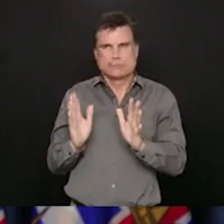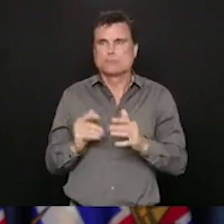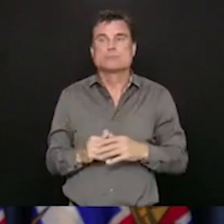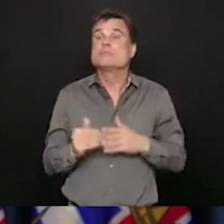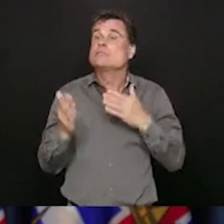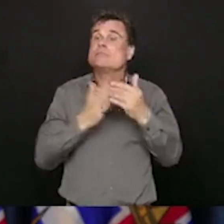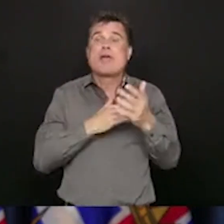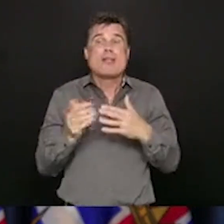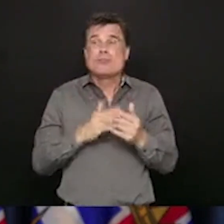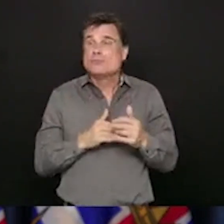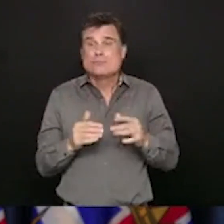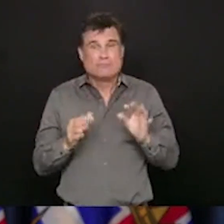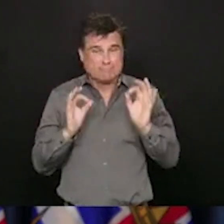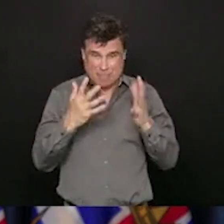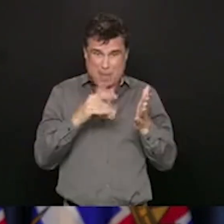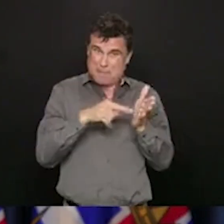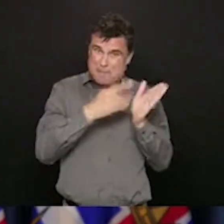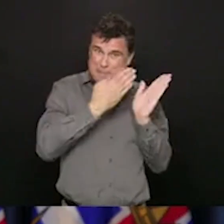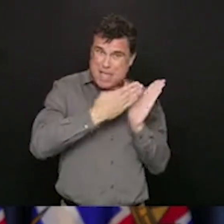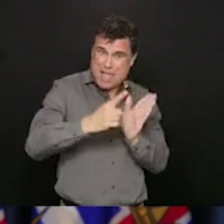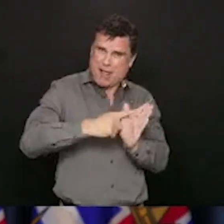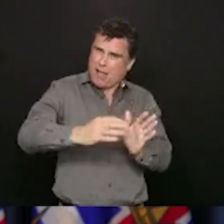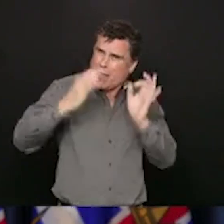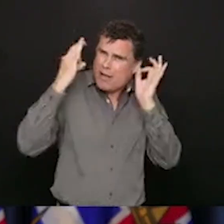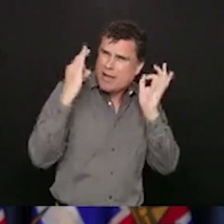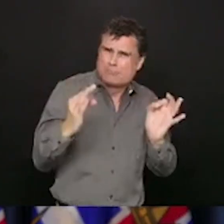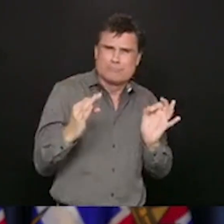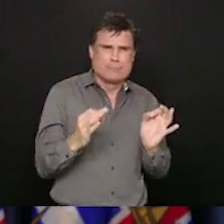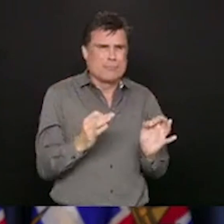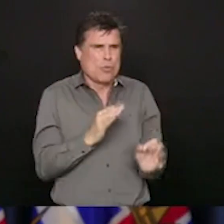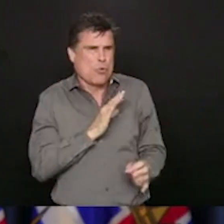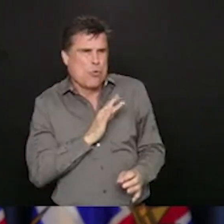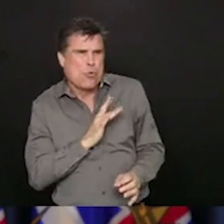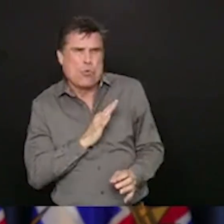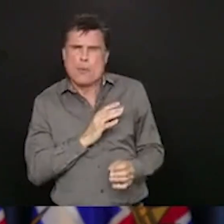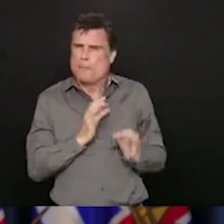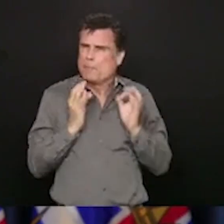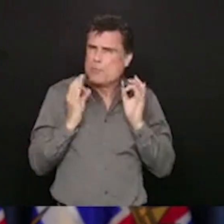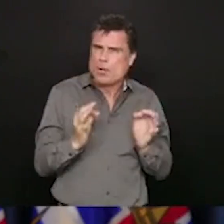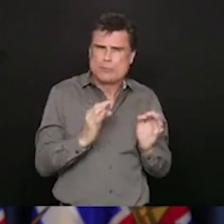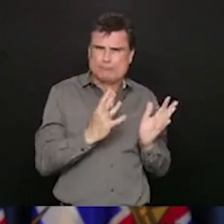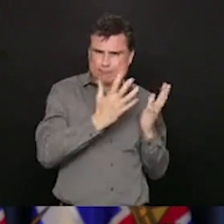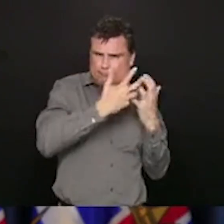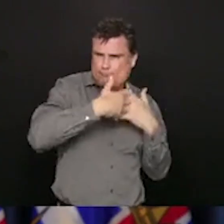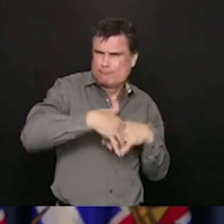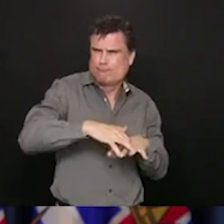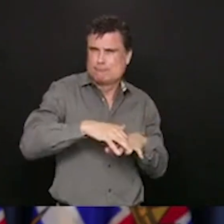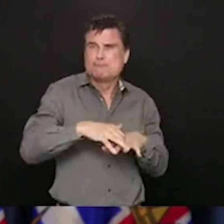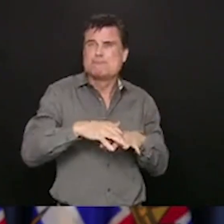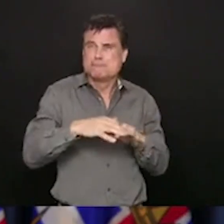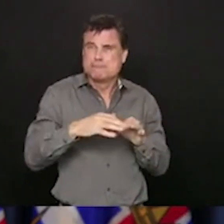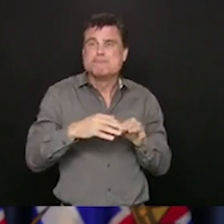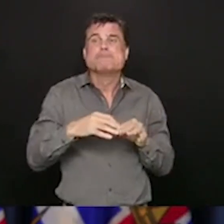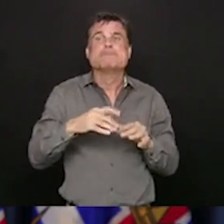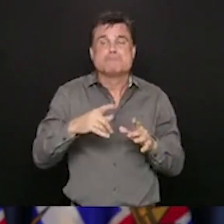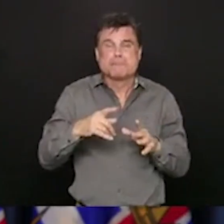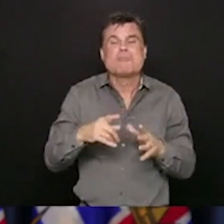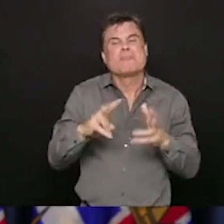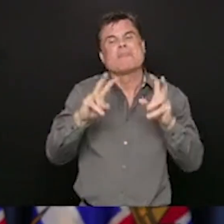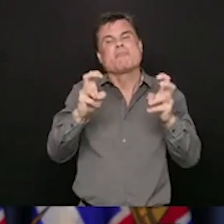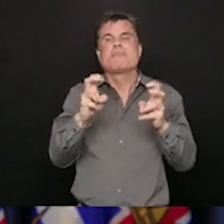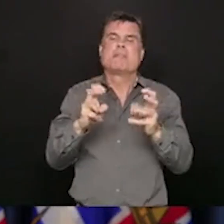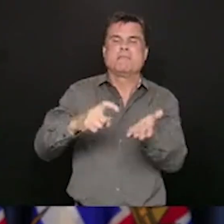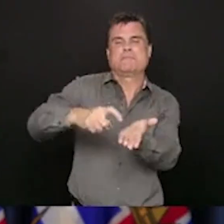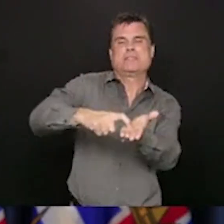together with confidence on the business side and on the consumer side that when we get back up and running, we're not going to have to slip back